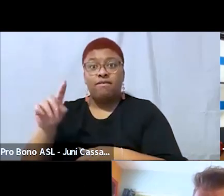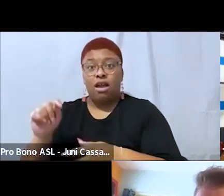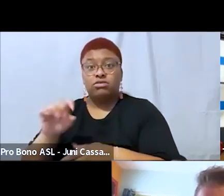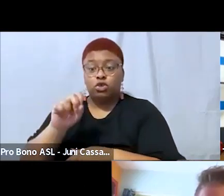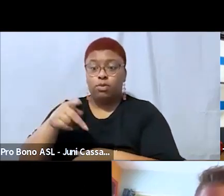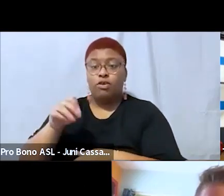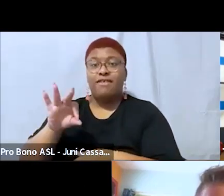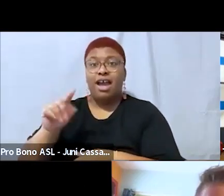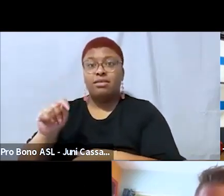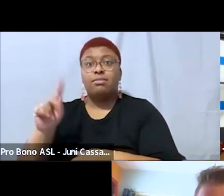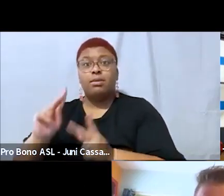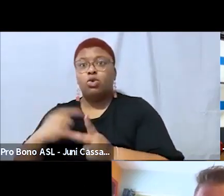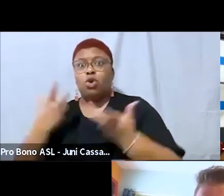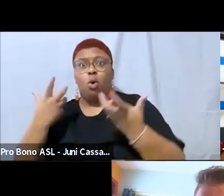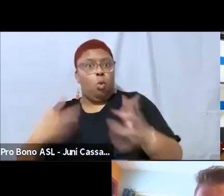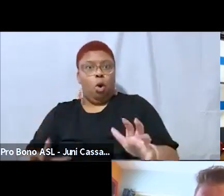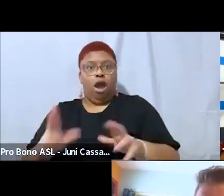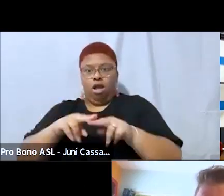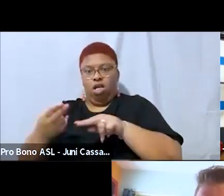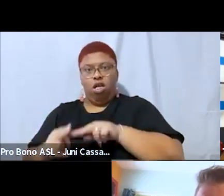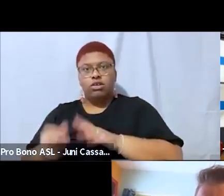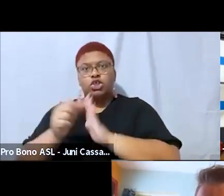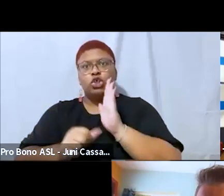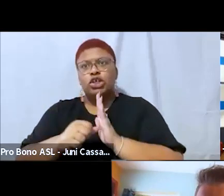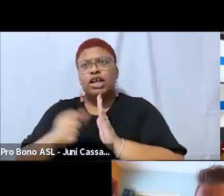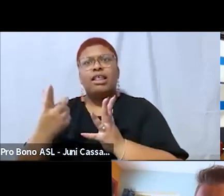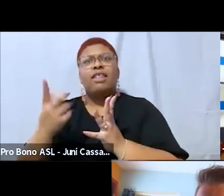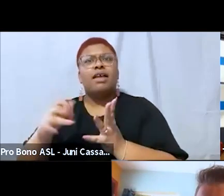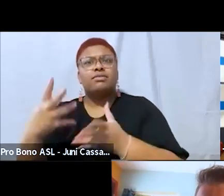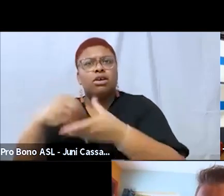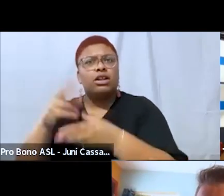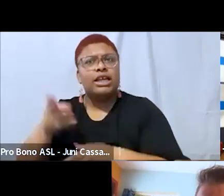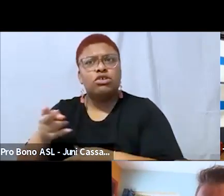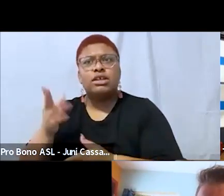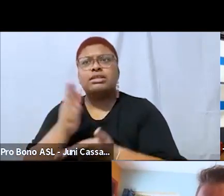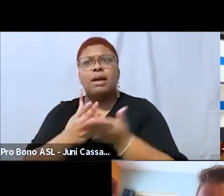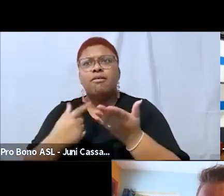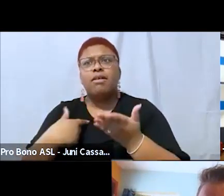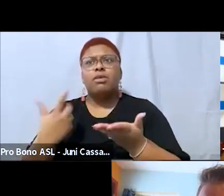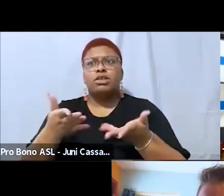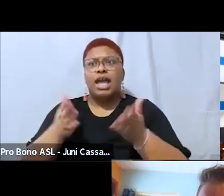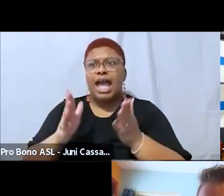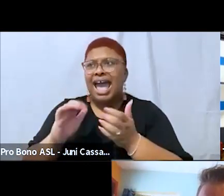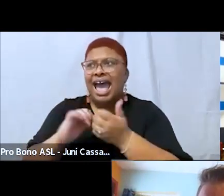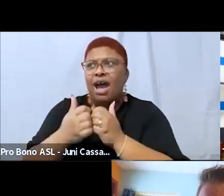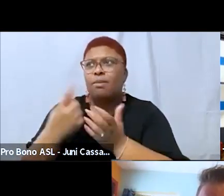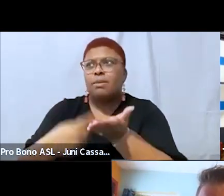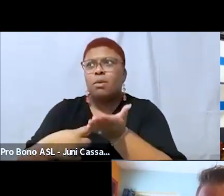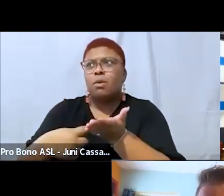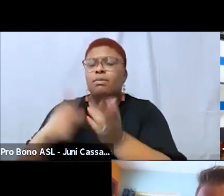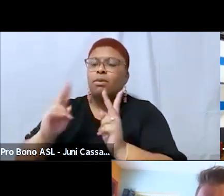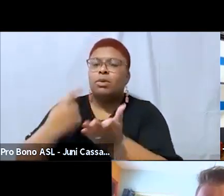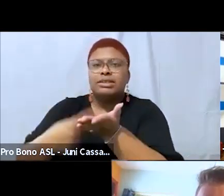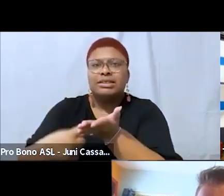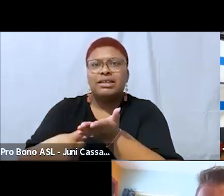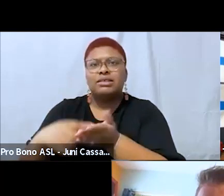raised that that um as part of a part of the history that like you know some of it was around like the the way people were talking about weight loss surgery and affirming